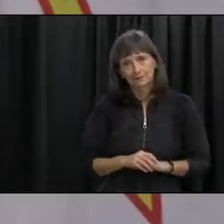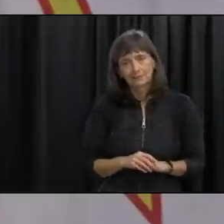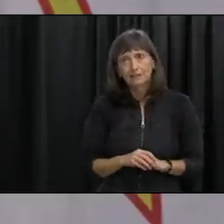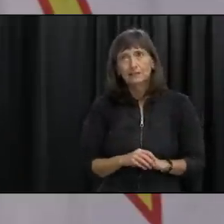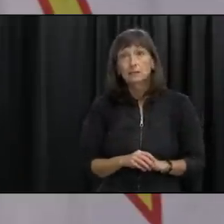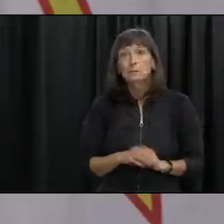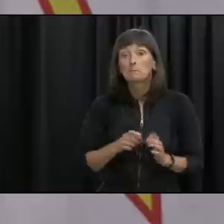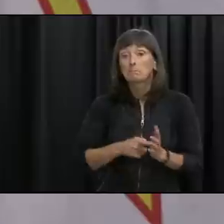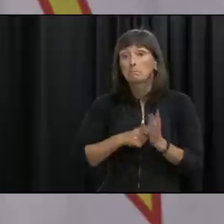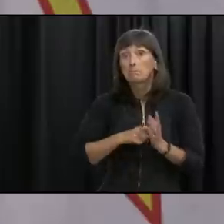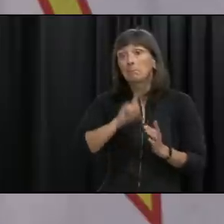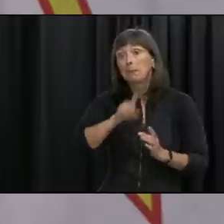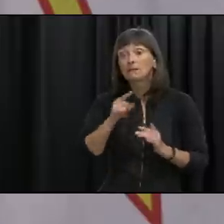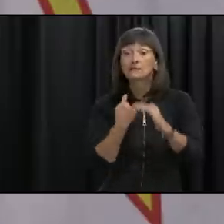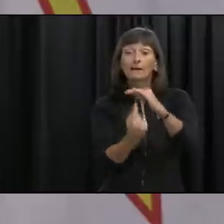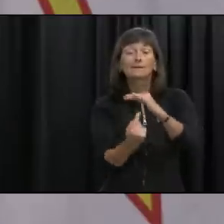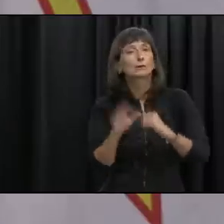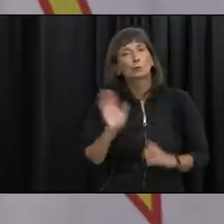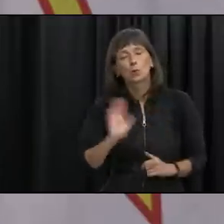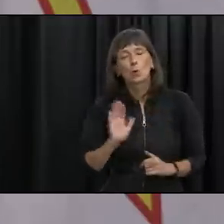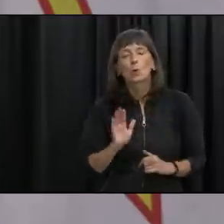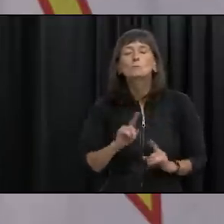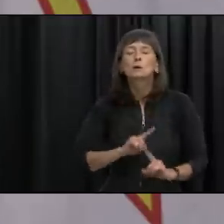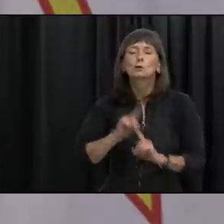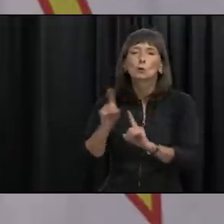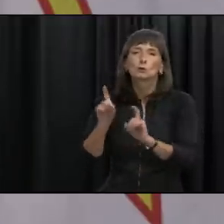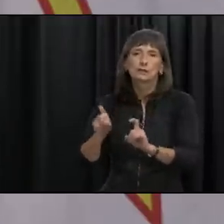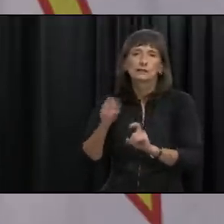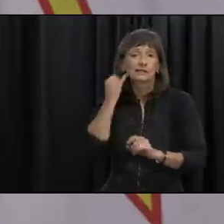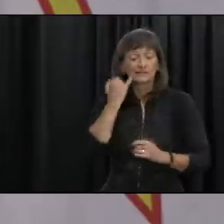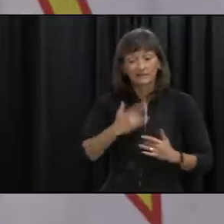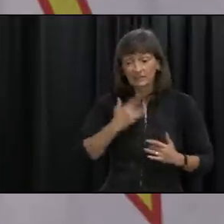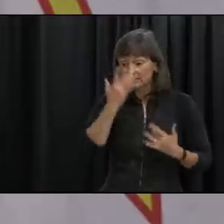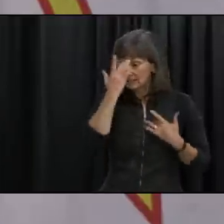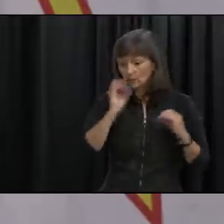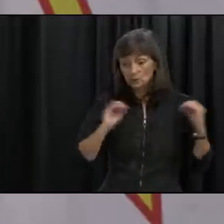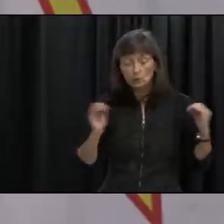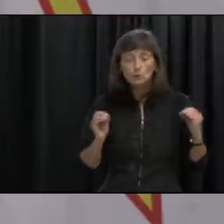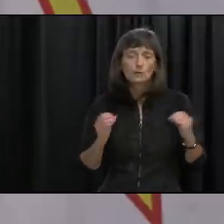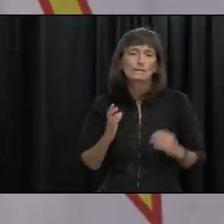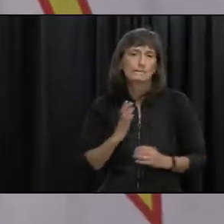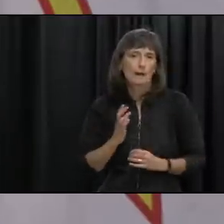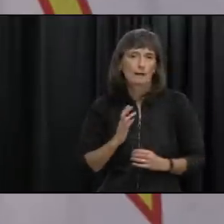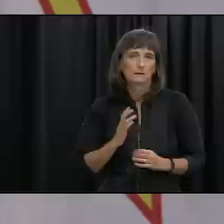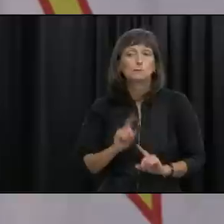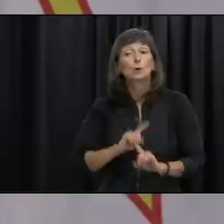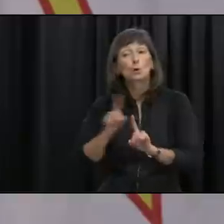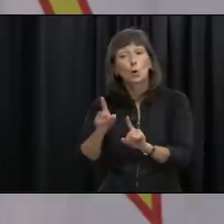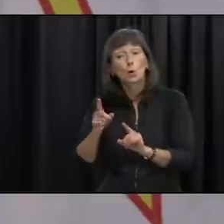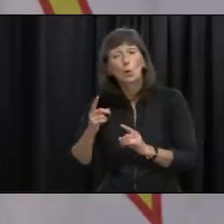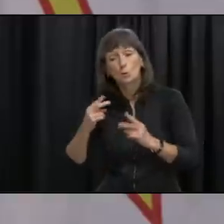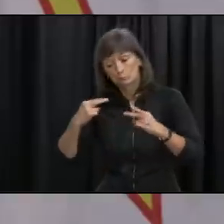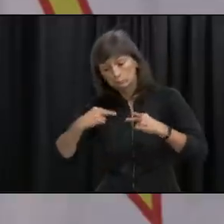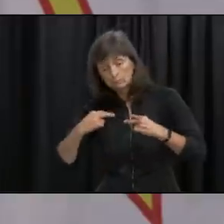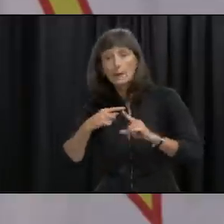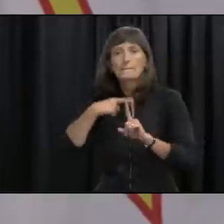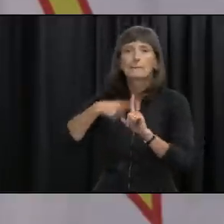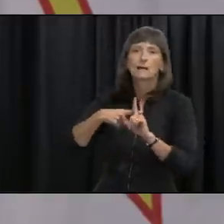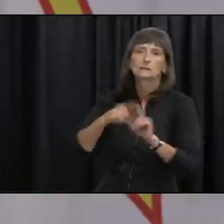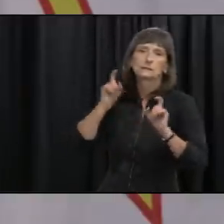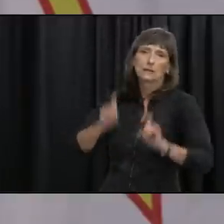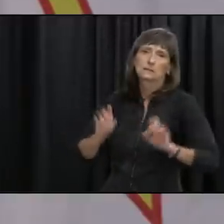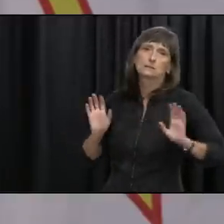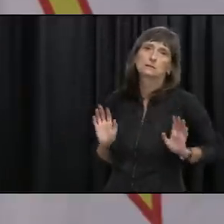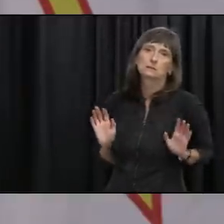you need to go home and and self-isolate if you don't have symptoms so and and we ask you to self-monitor and that really is